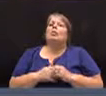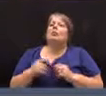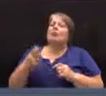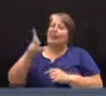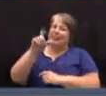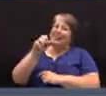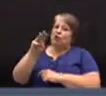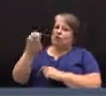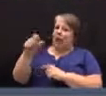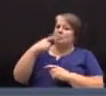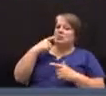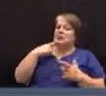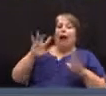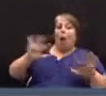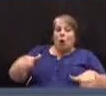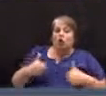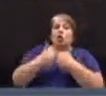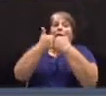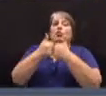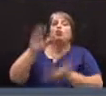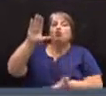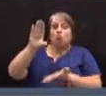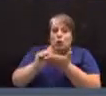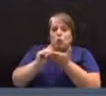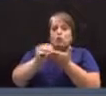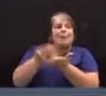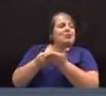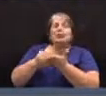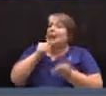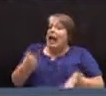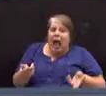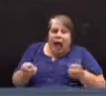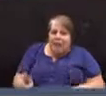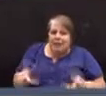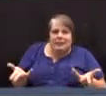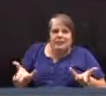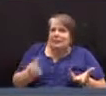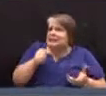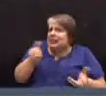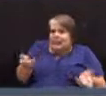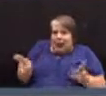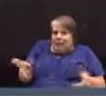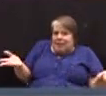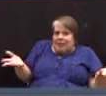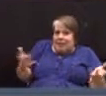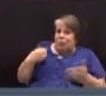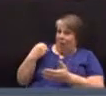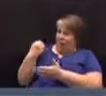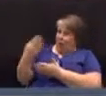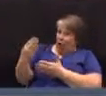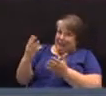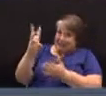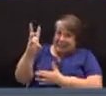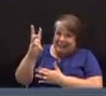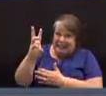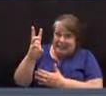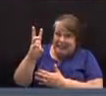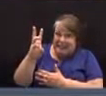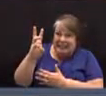challenged with reducing the budget, and it hasn't happened. It hasn't happened. We were at $14.06